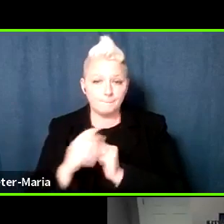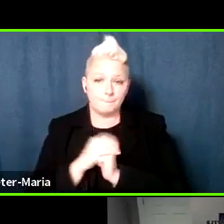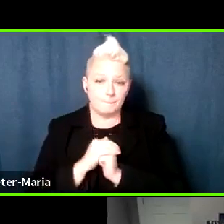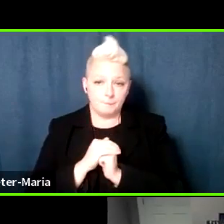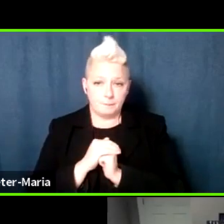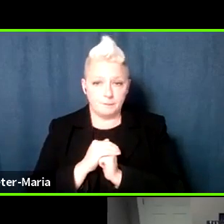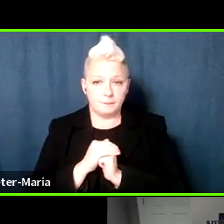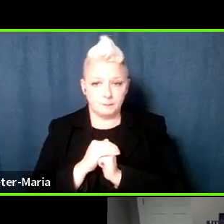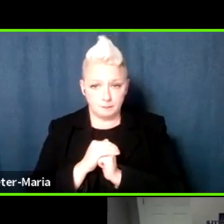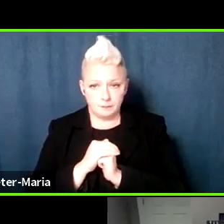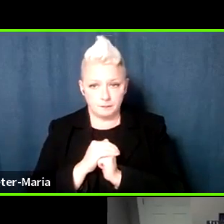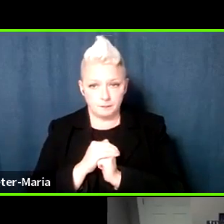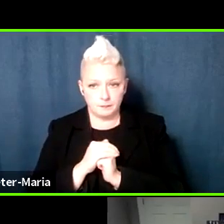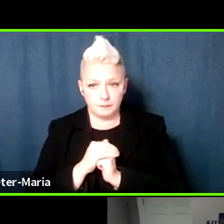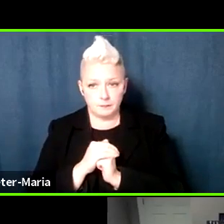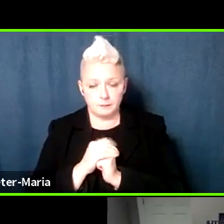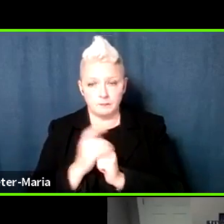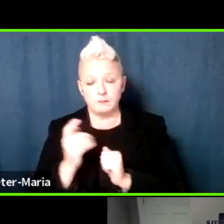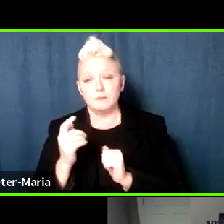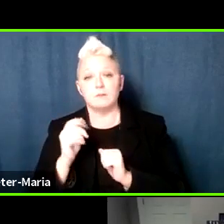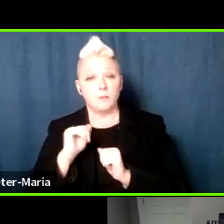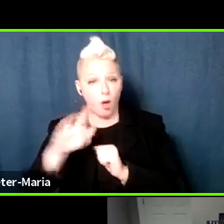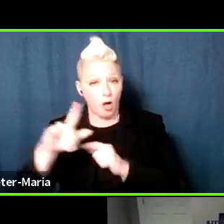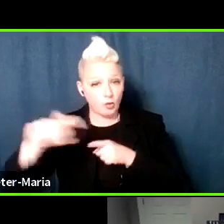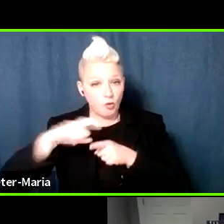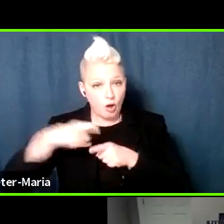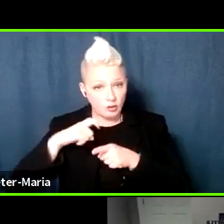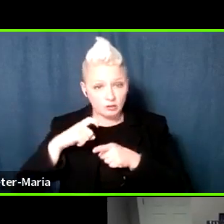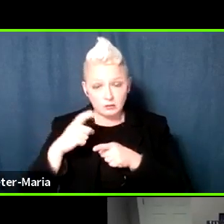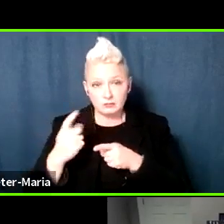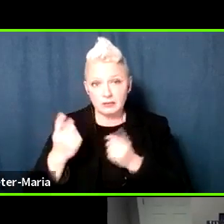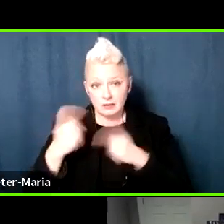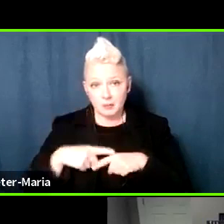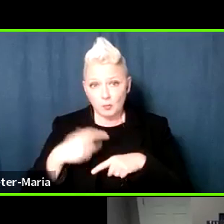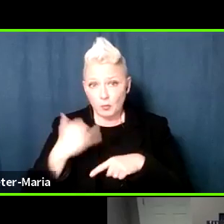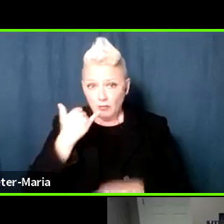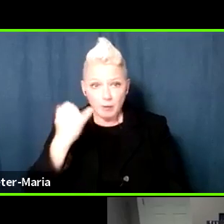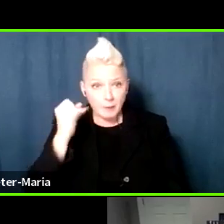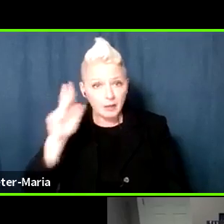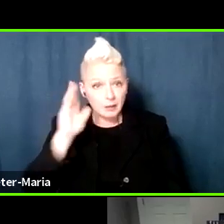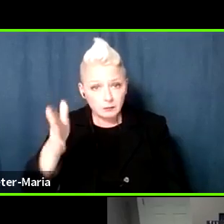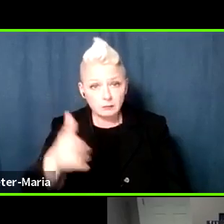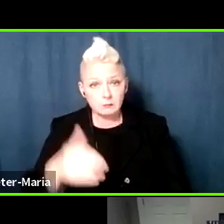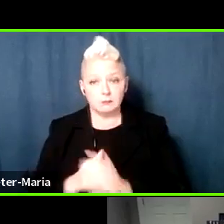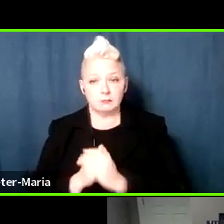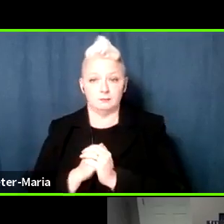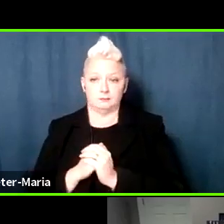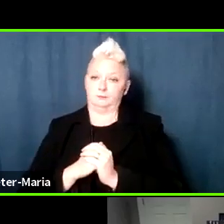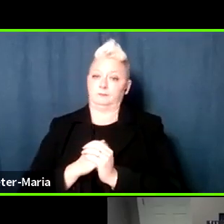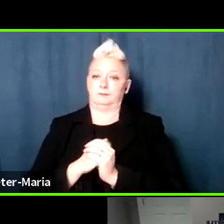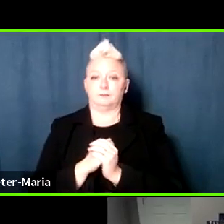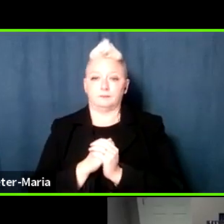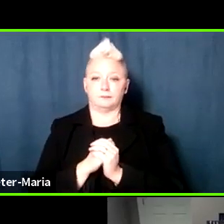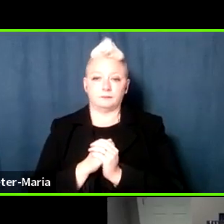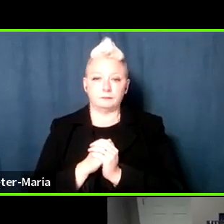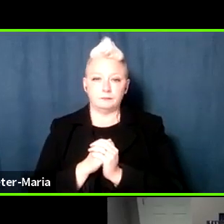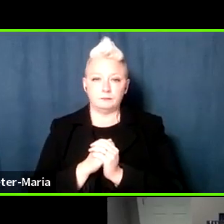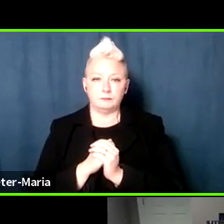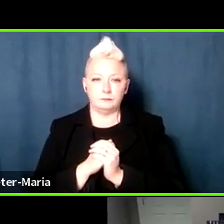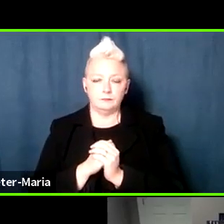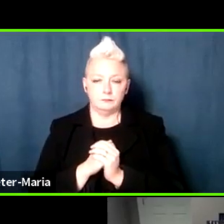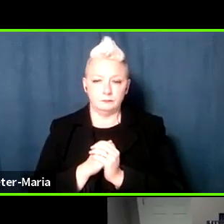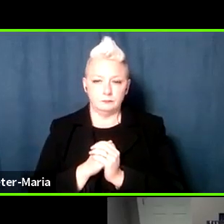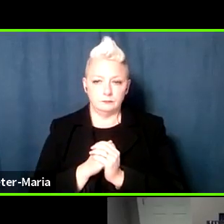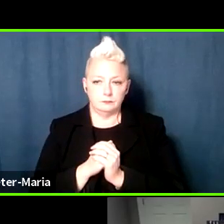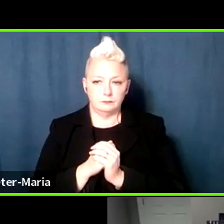we review all those calls that come in and we actually, um, return them. Um, you know, it's, um,